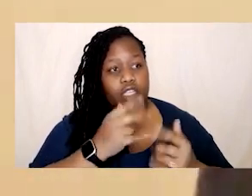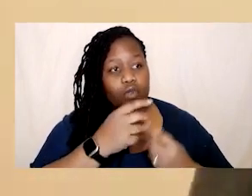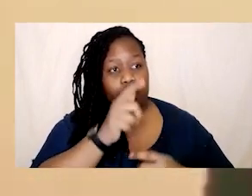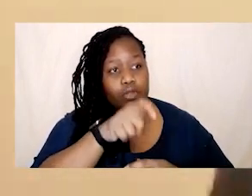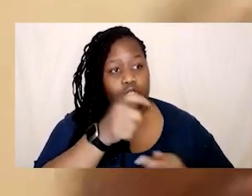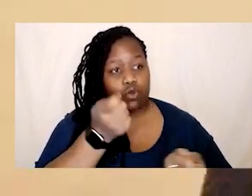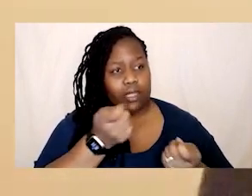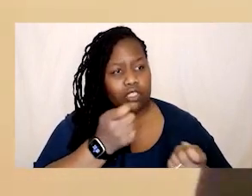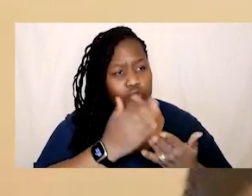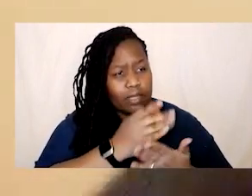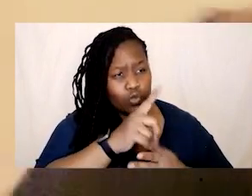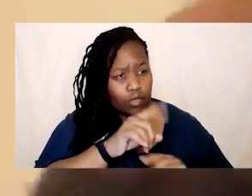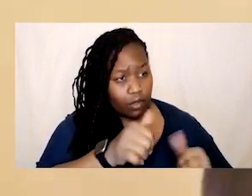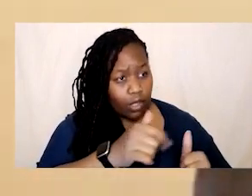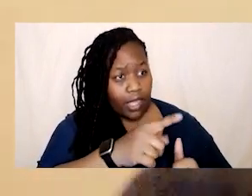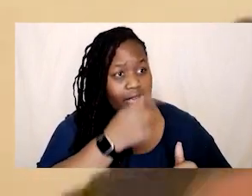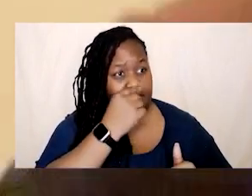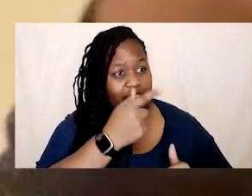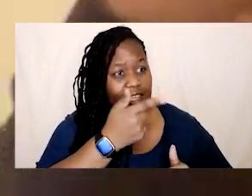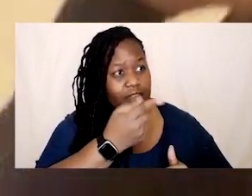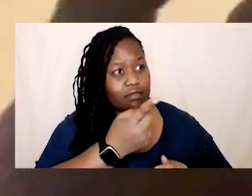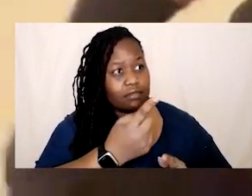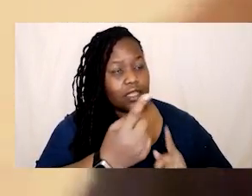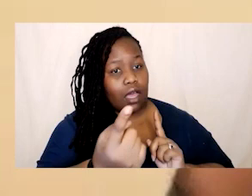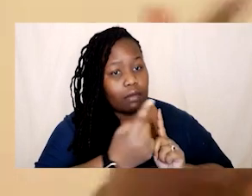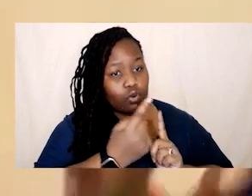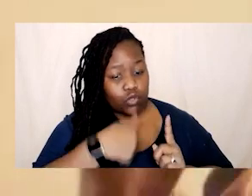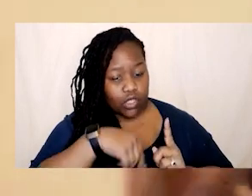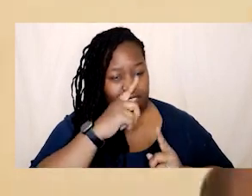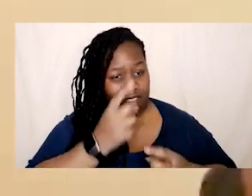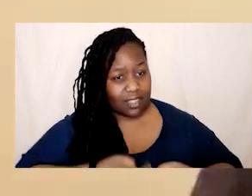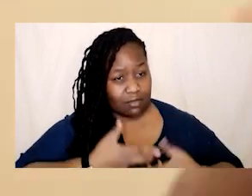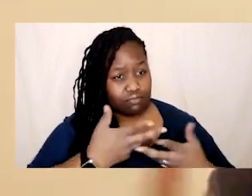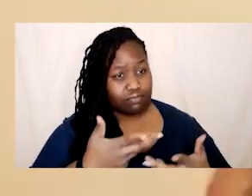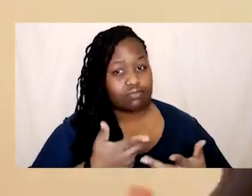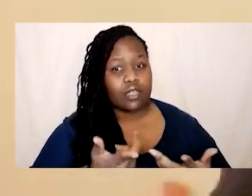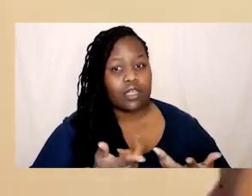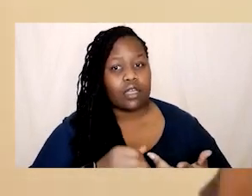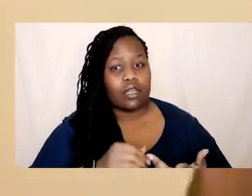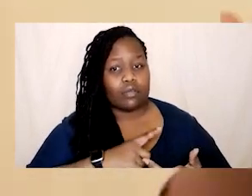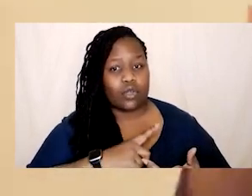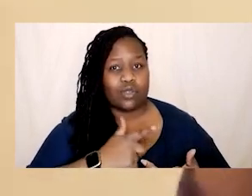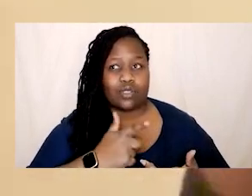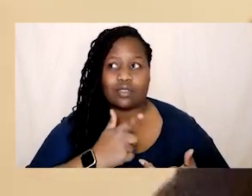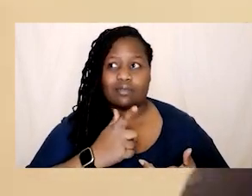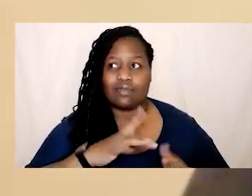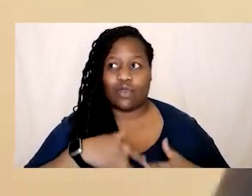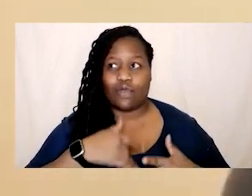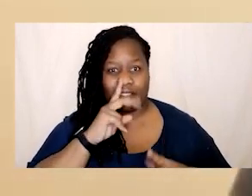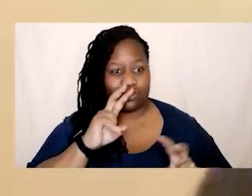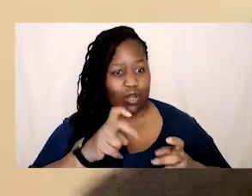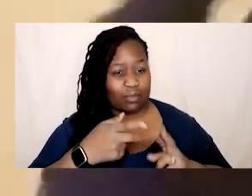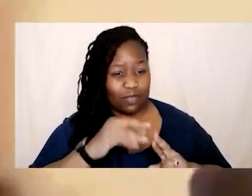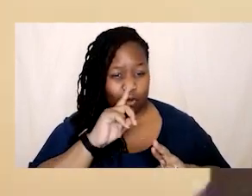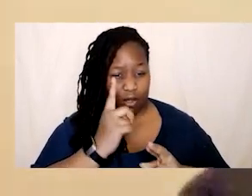they are okay and that can come to us to like decompress and feel the kind of constraints of not being able to do anything and in